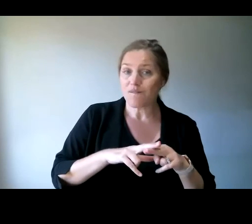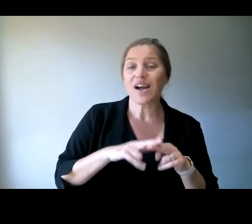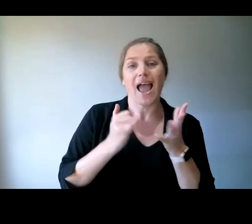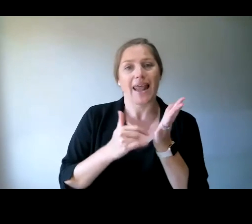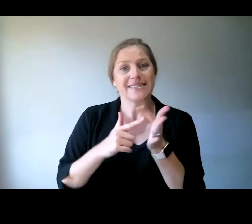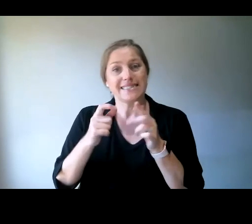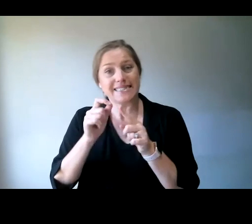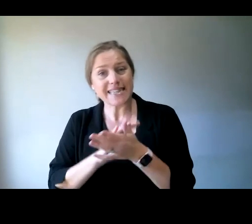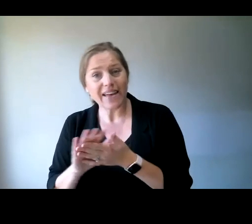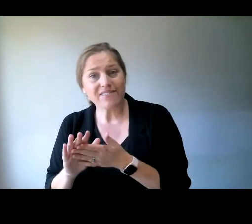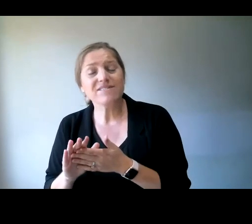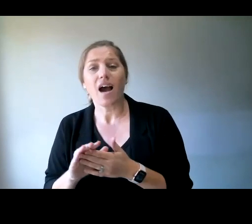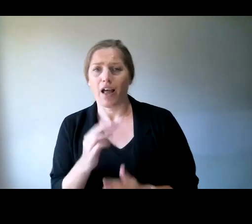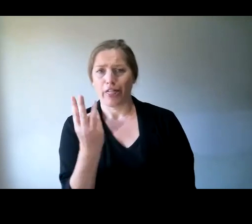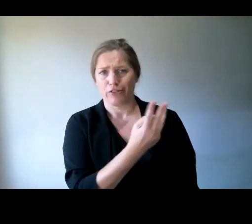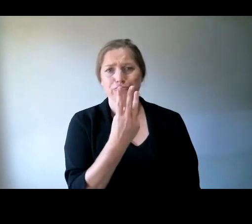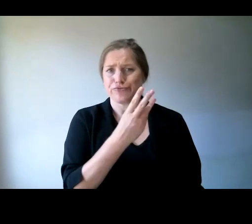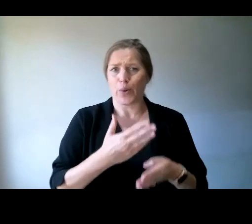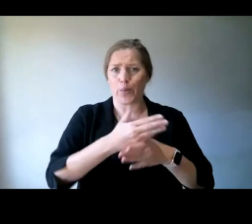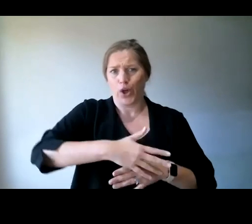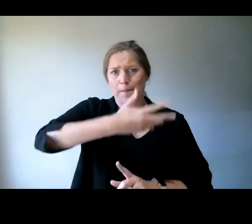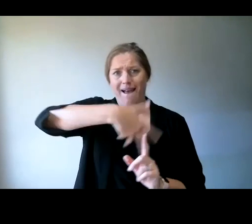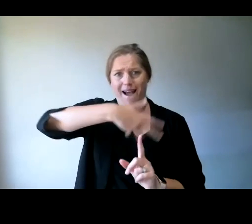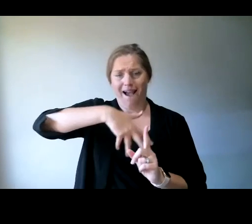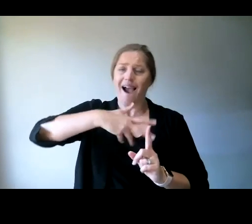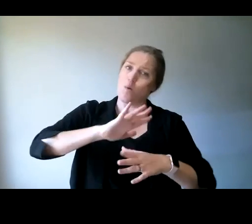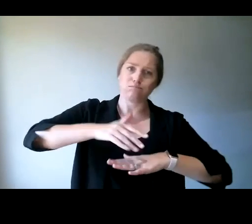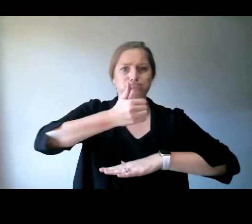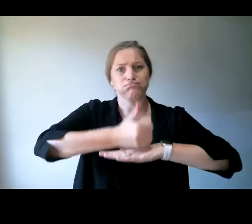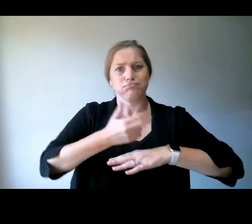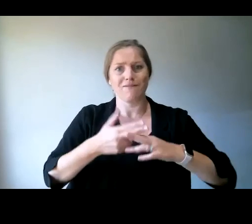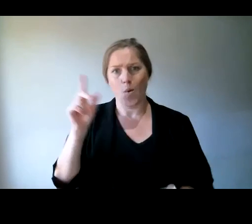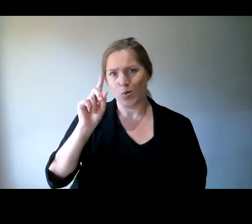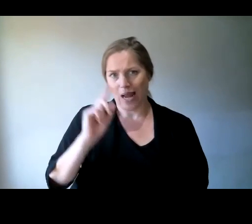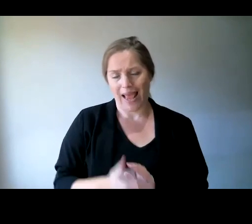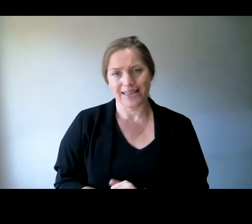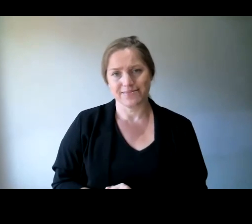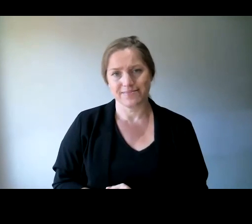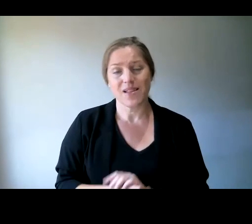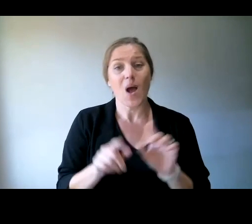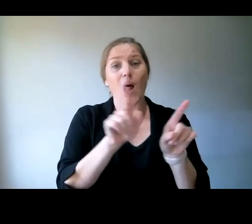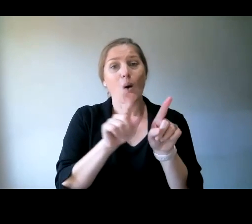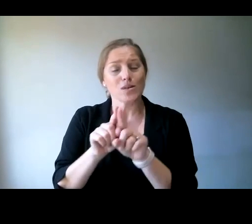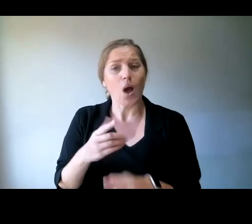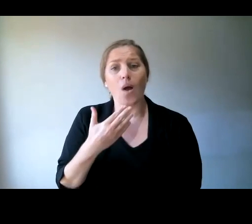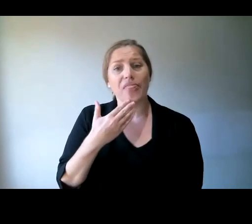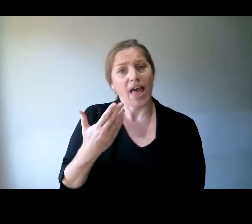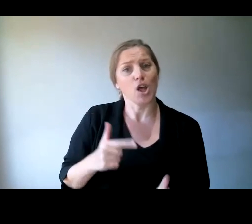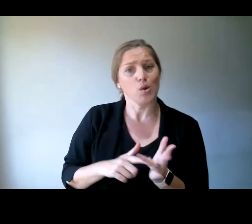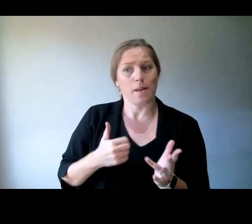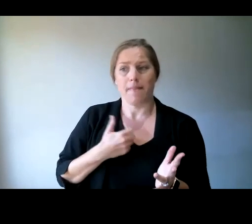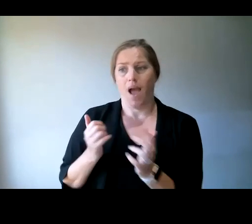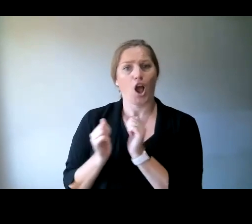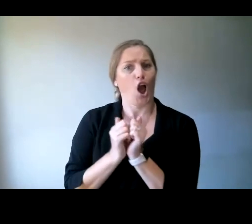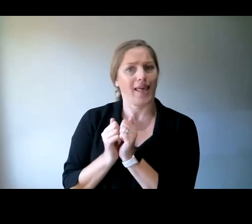who did a lot of work behind the scenes to bring this event together. And also to my Code of Colleagues, and in particular, Kirstie Chalmers,